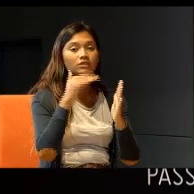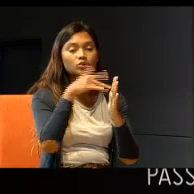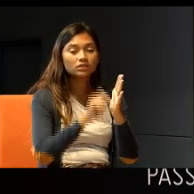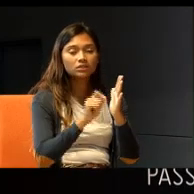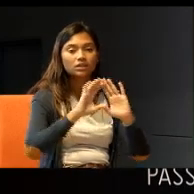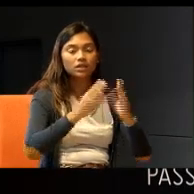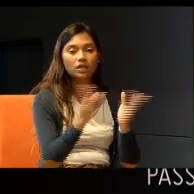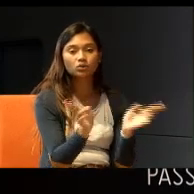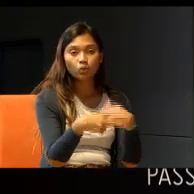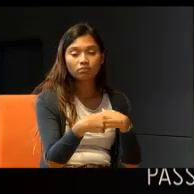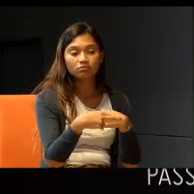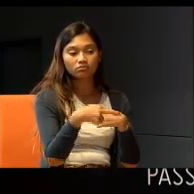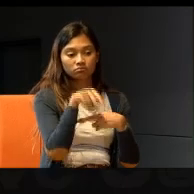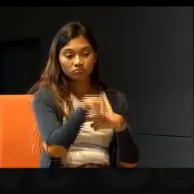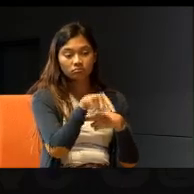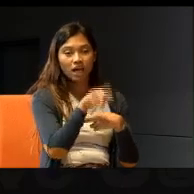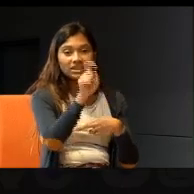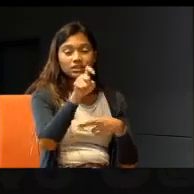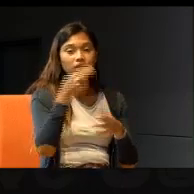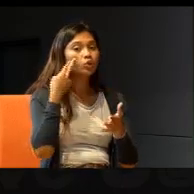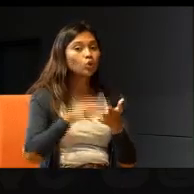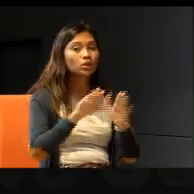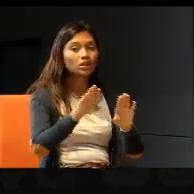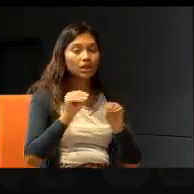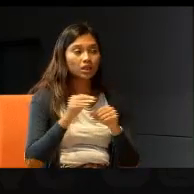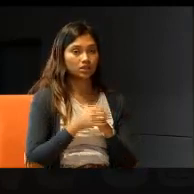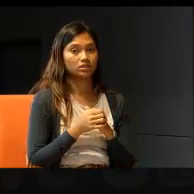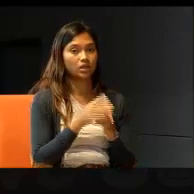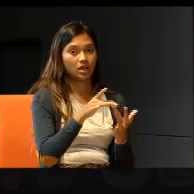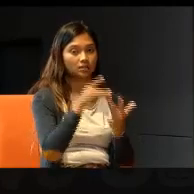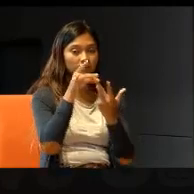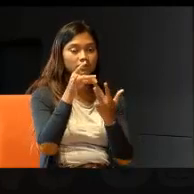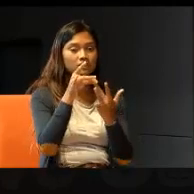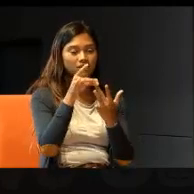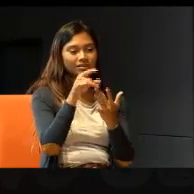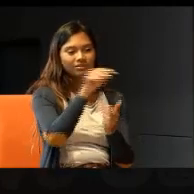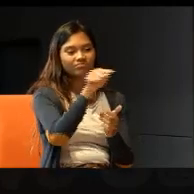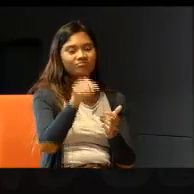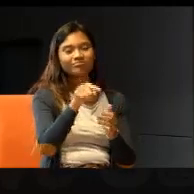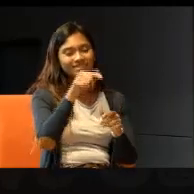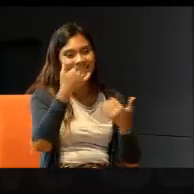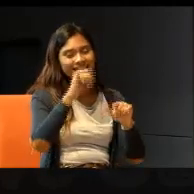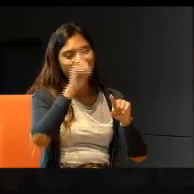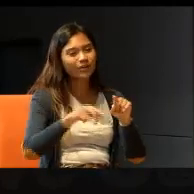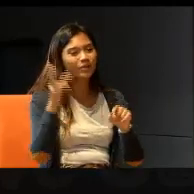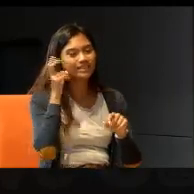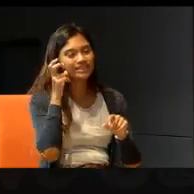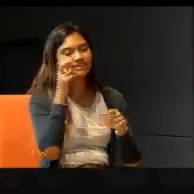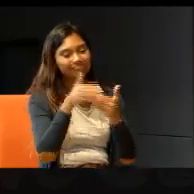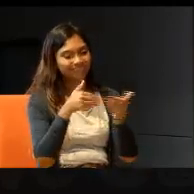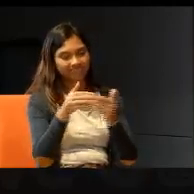requires, a note taker. Especially for those, who, still cannot hear well, despite, hearing aids,